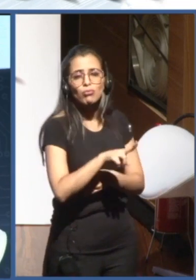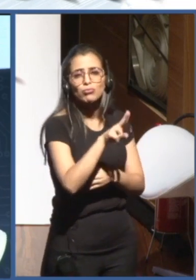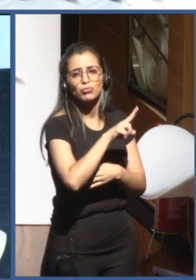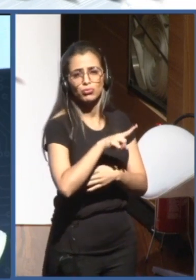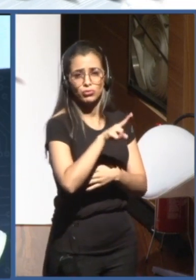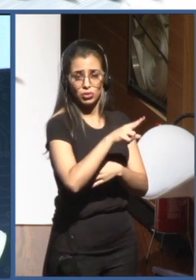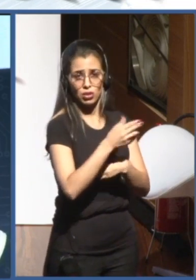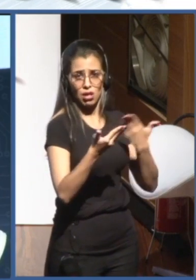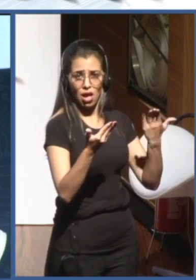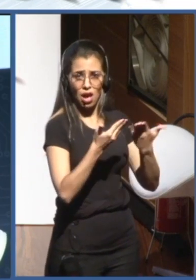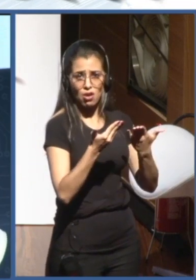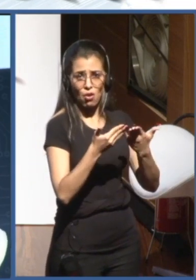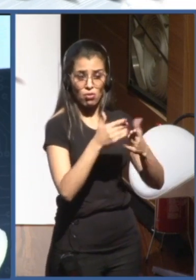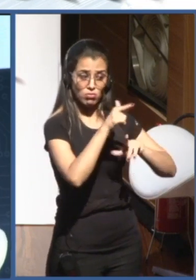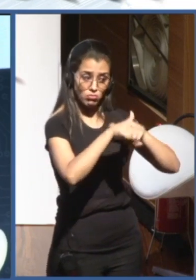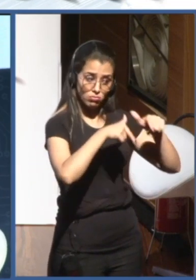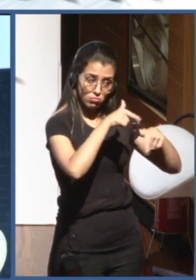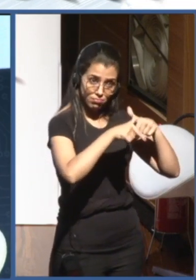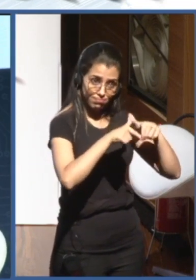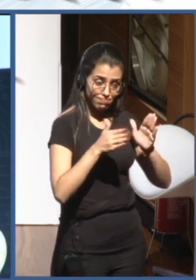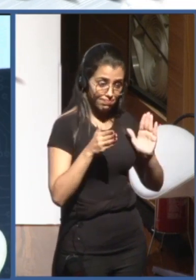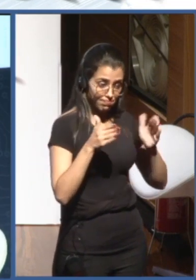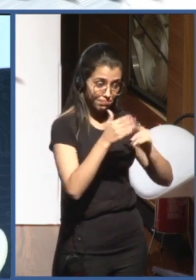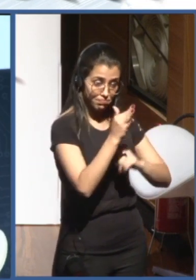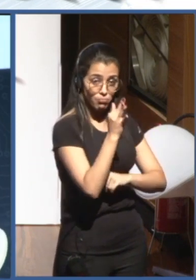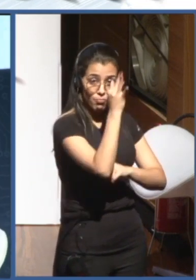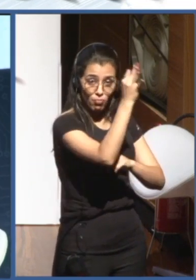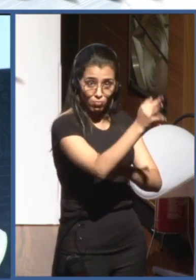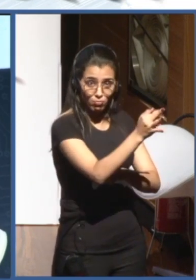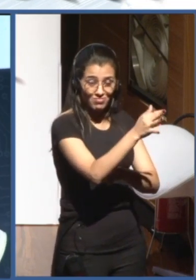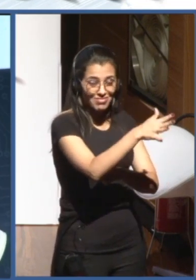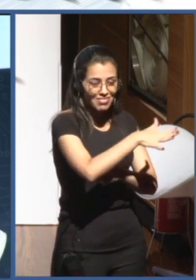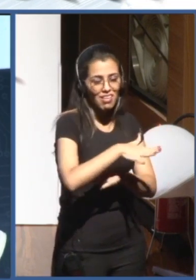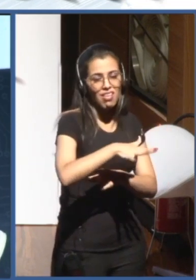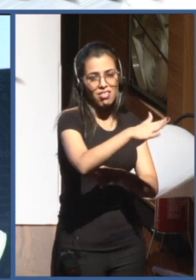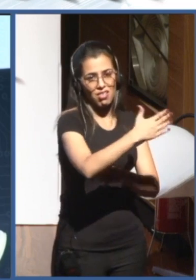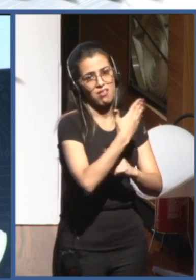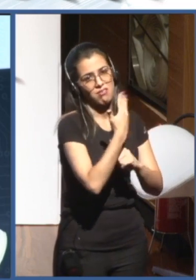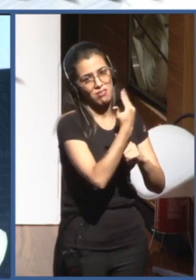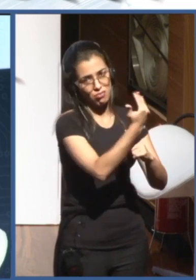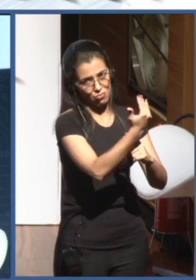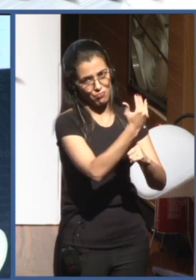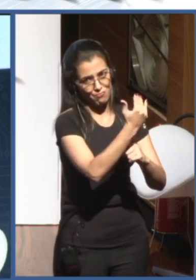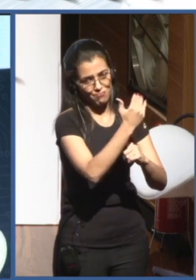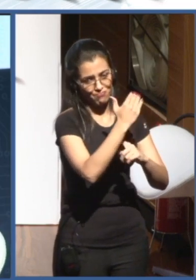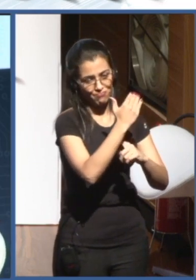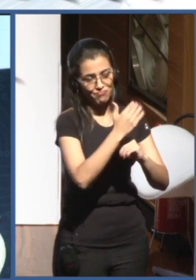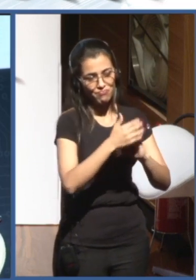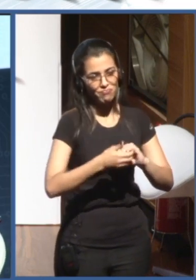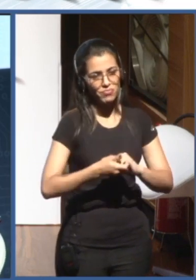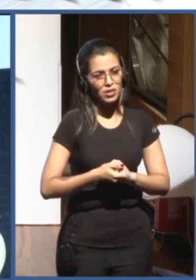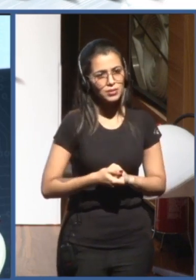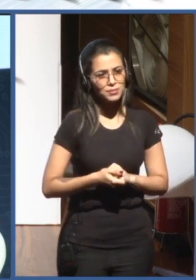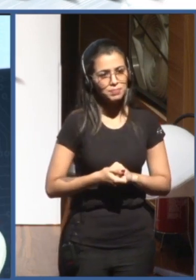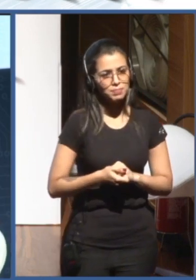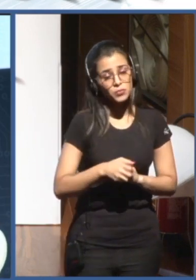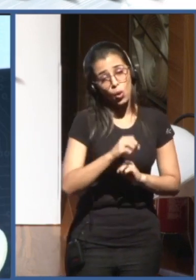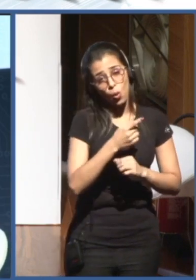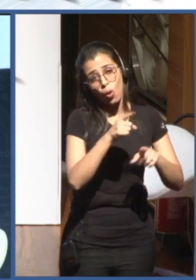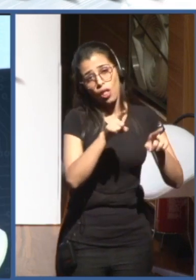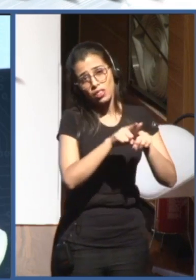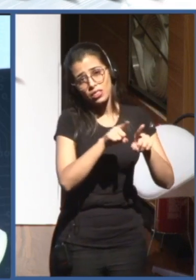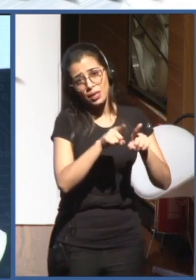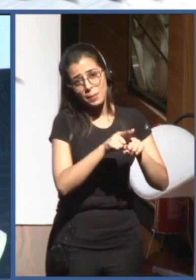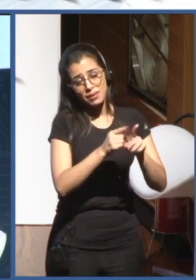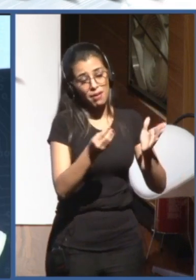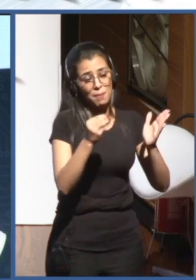future for their children in this type of advanced training in technologies or in the application of technologies. And that leads us